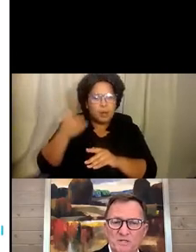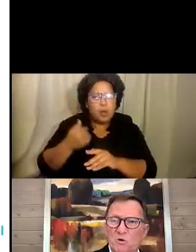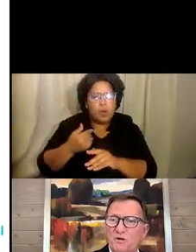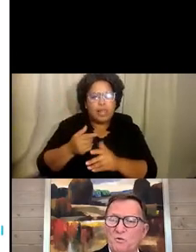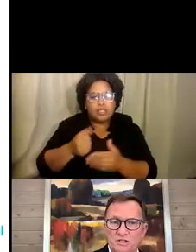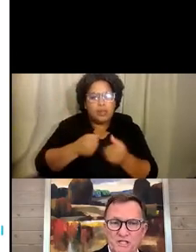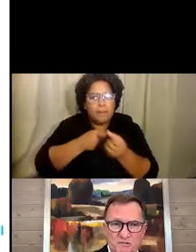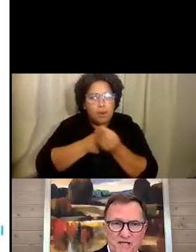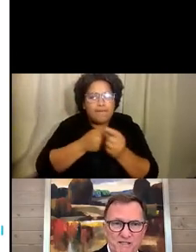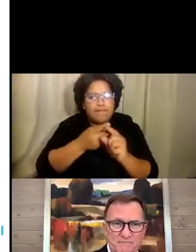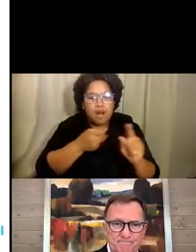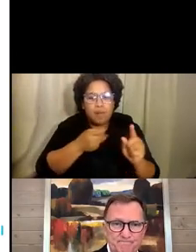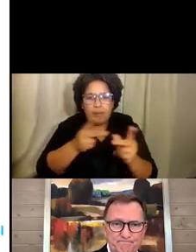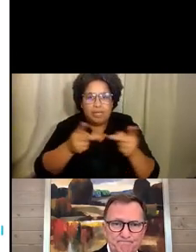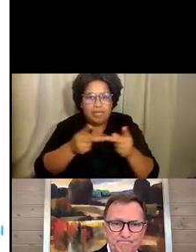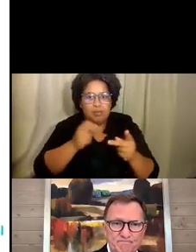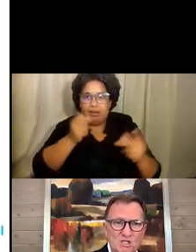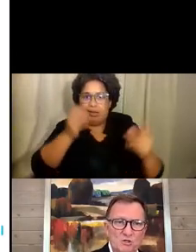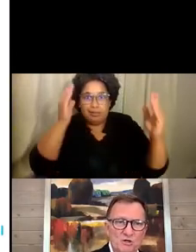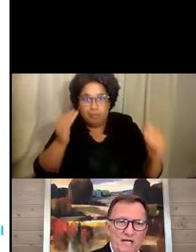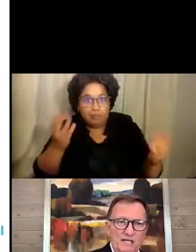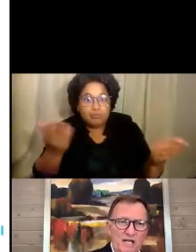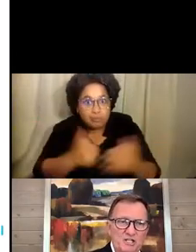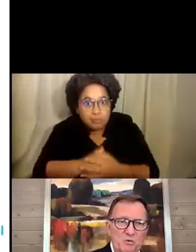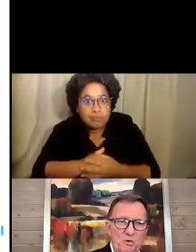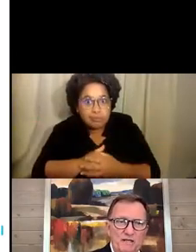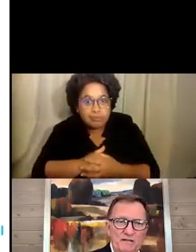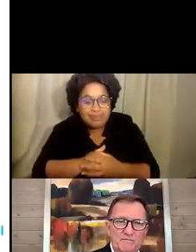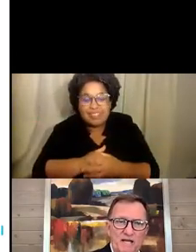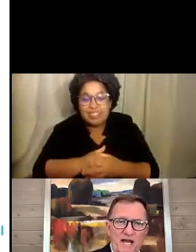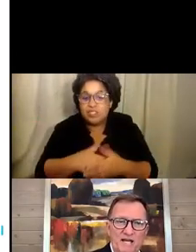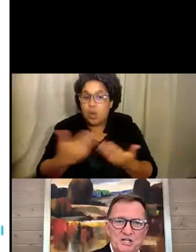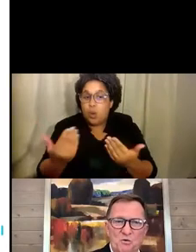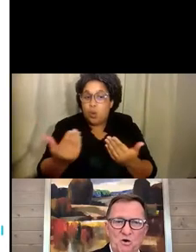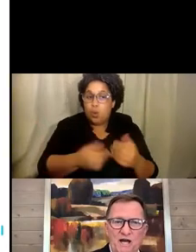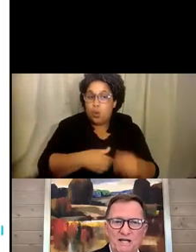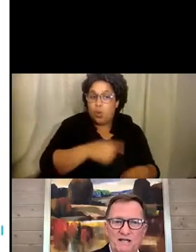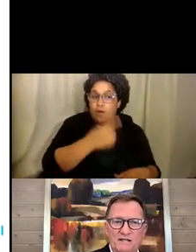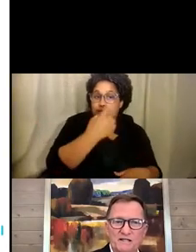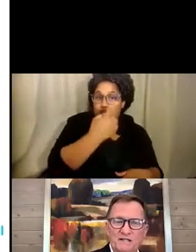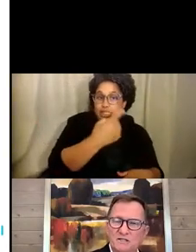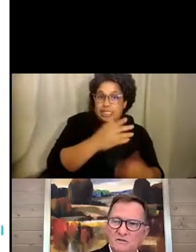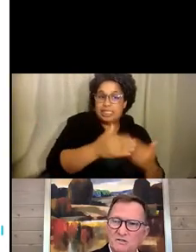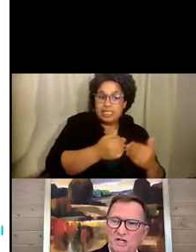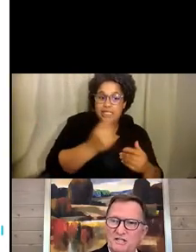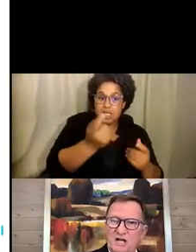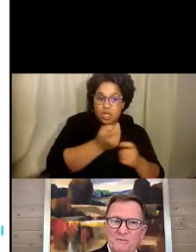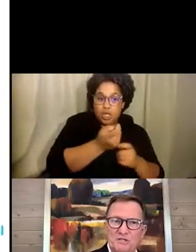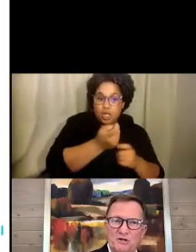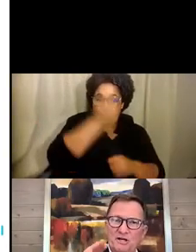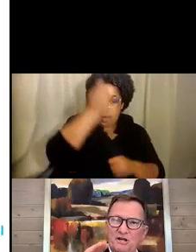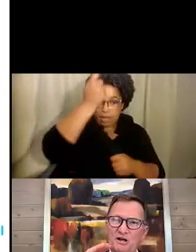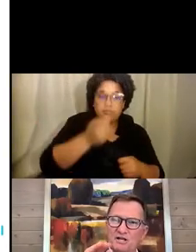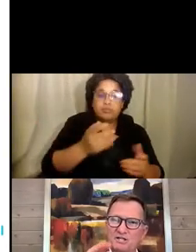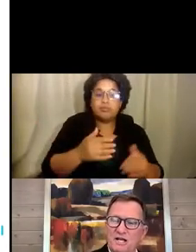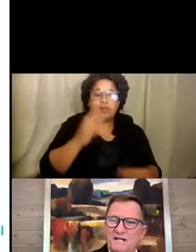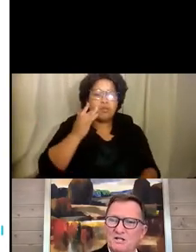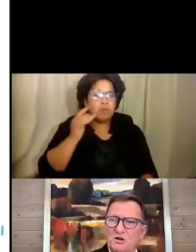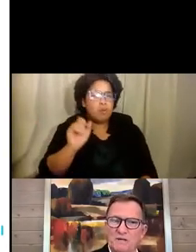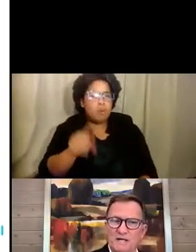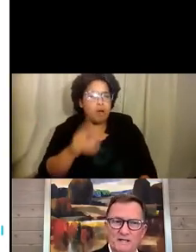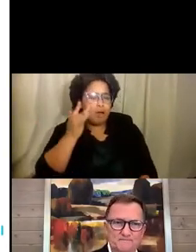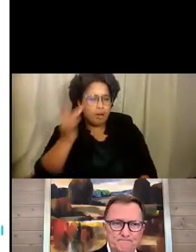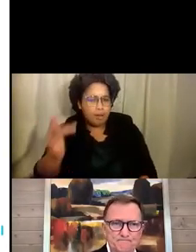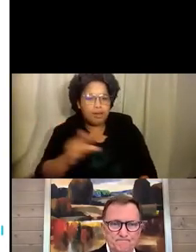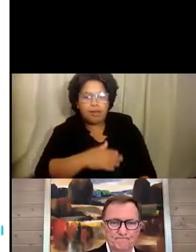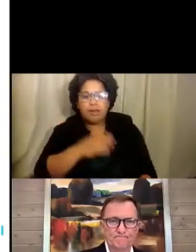from somewhere that wasn't expected. So again, easy win, asking why, check the opportunity cost, and then